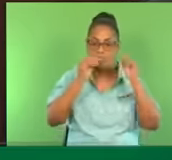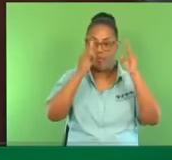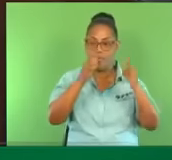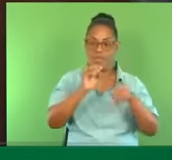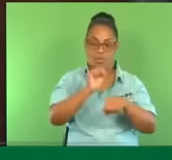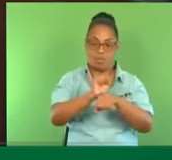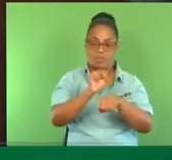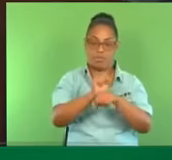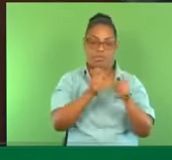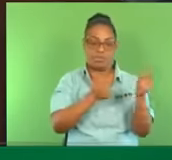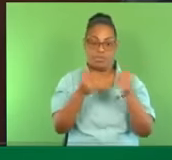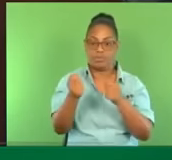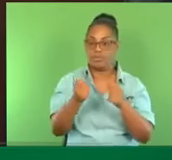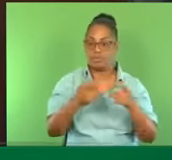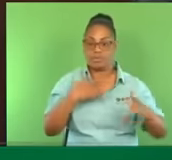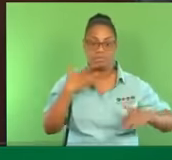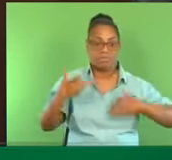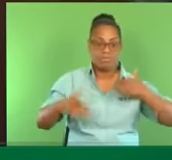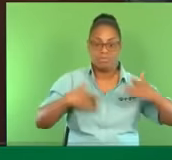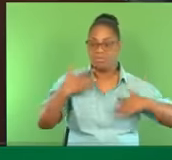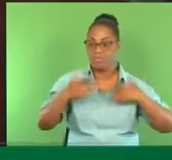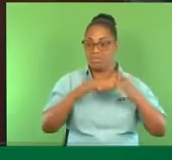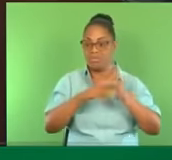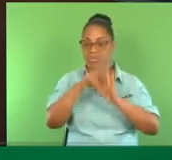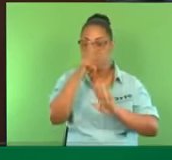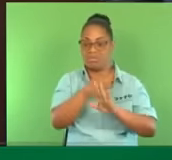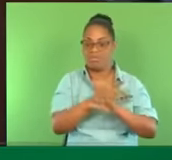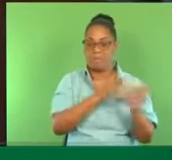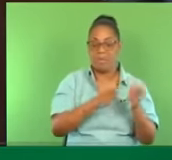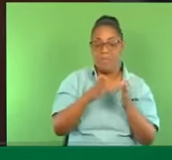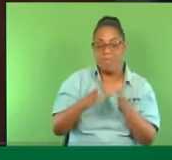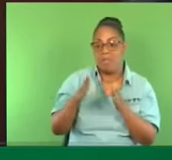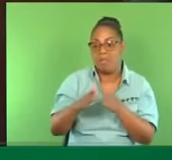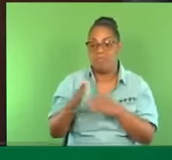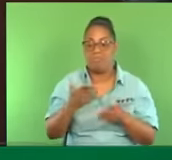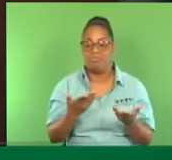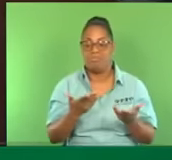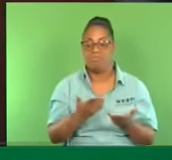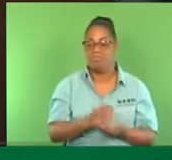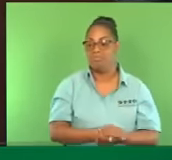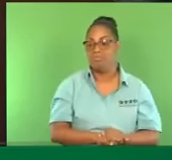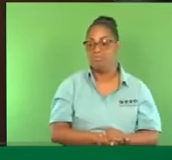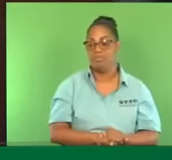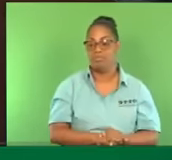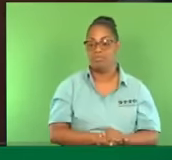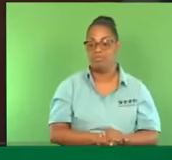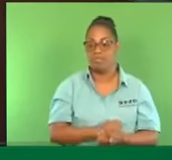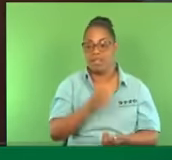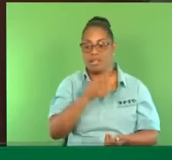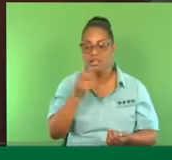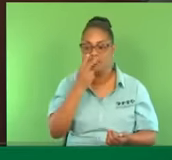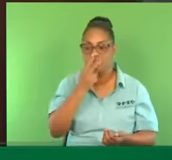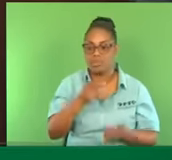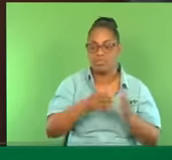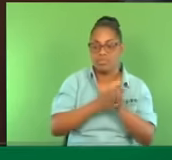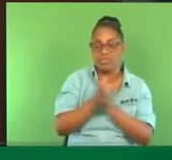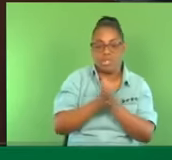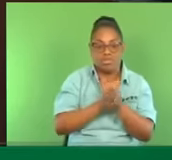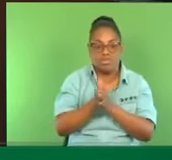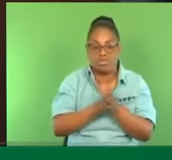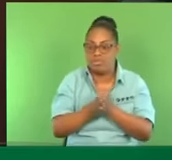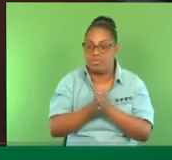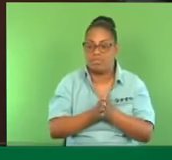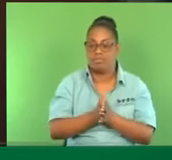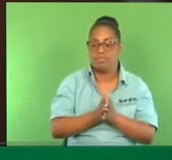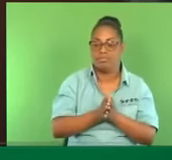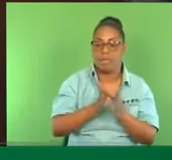and plans and programs and so on, and he's obviously passionate about that sector. It is a